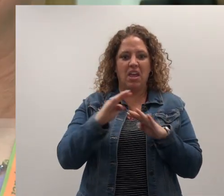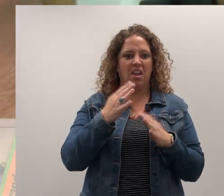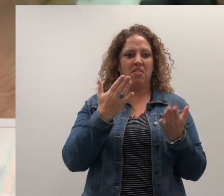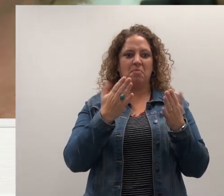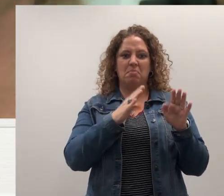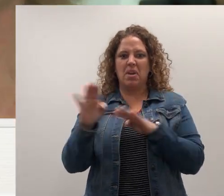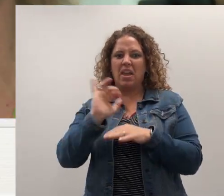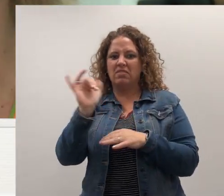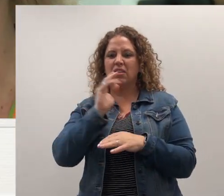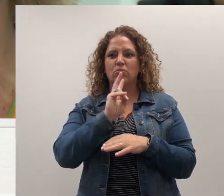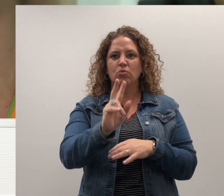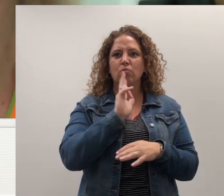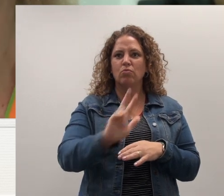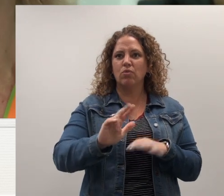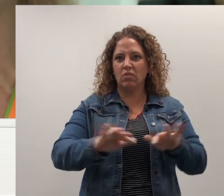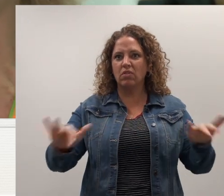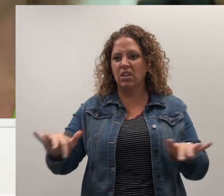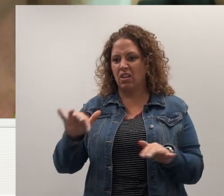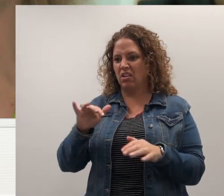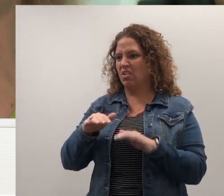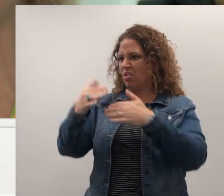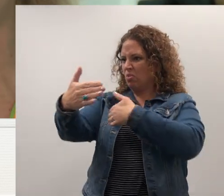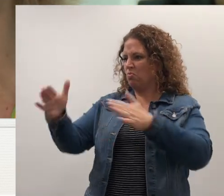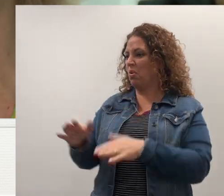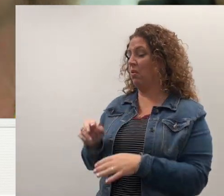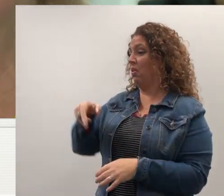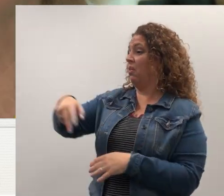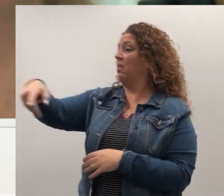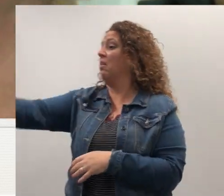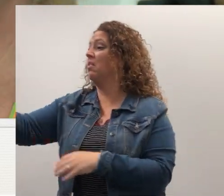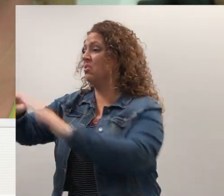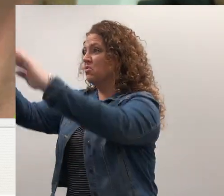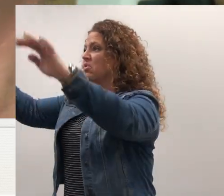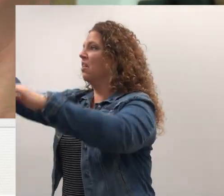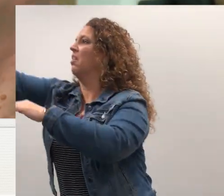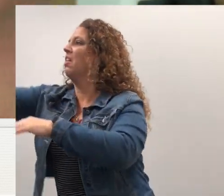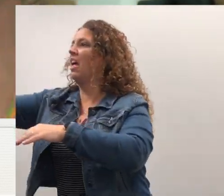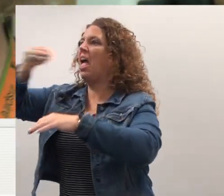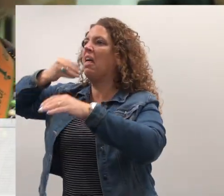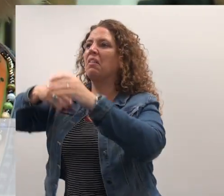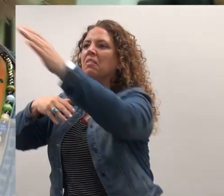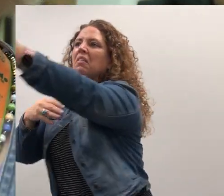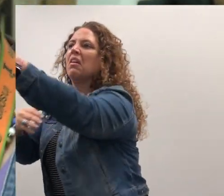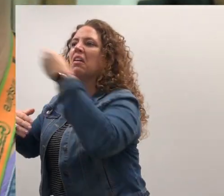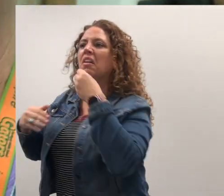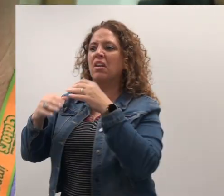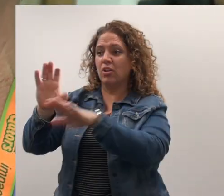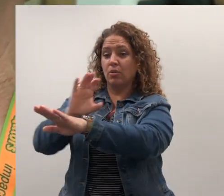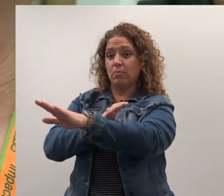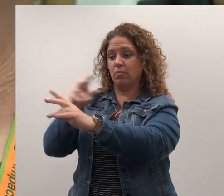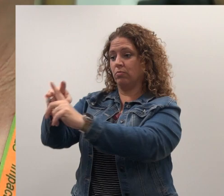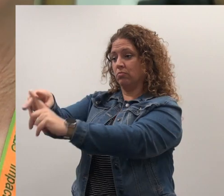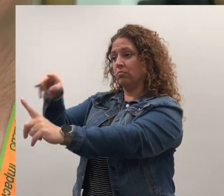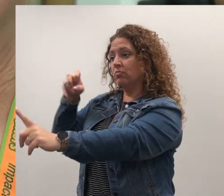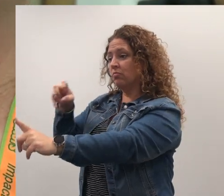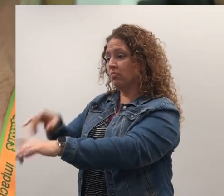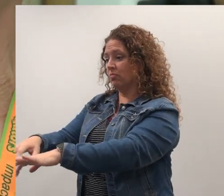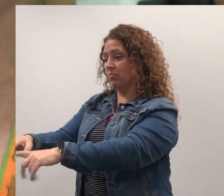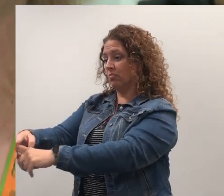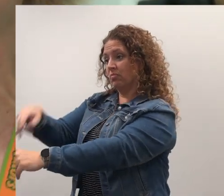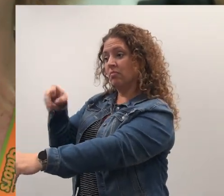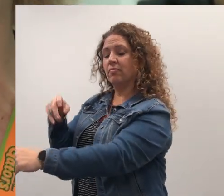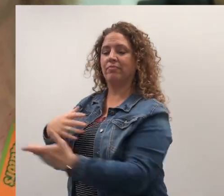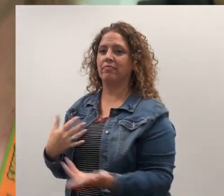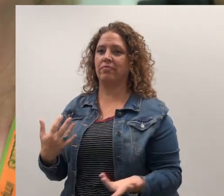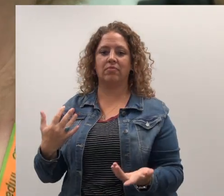was maybe a two- or three-year-old child, walking around the room, taking things off the shelf, putting things in his mouth, go over to the computers